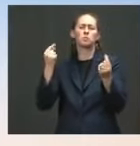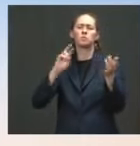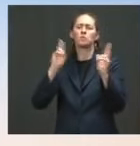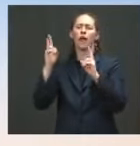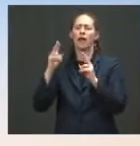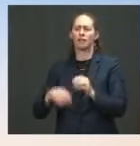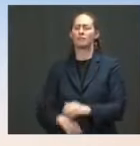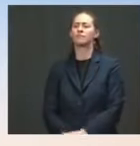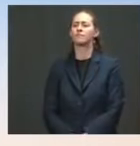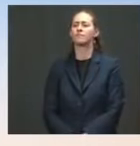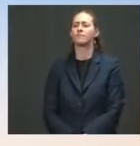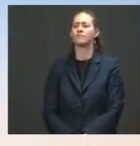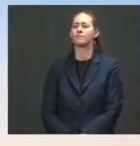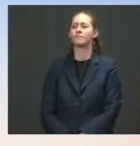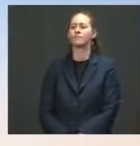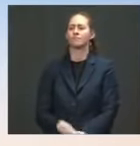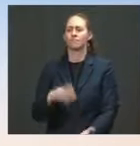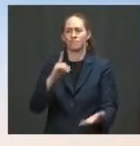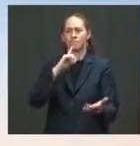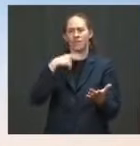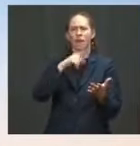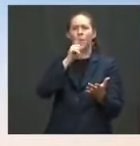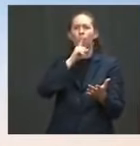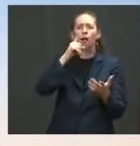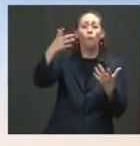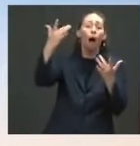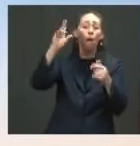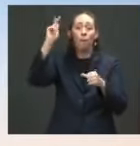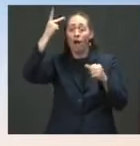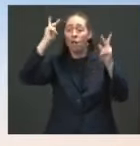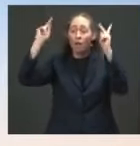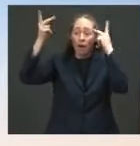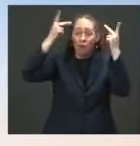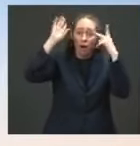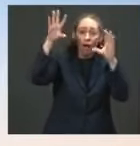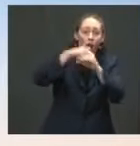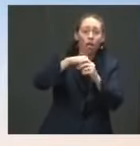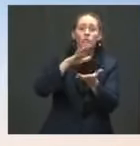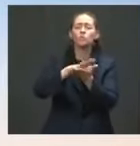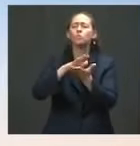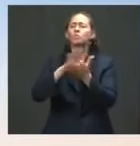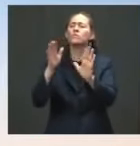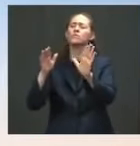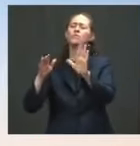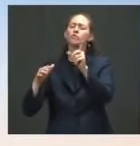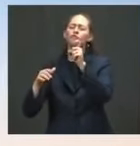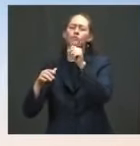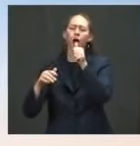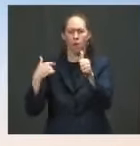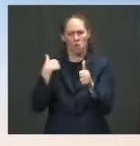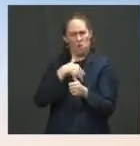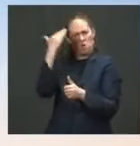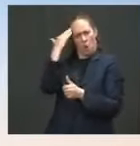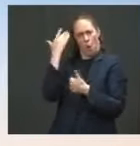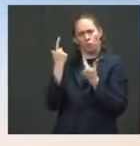because of the politicization of this effort to reopen schools. We know what works. We have to keep our students safe. We have to keep our educators safe.